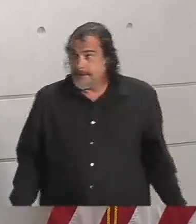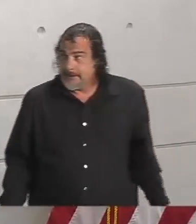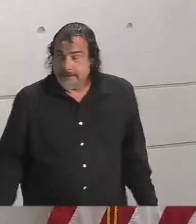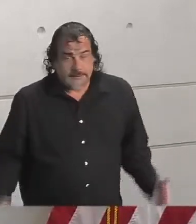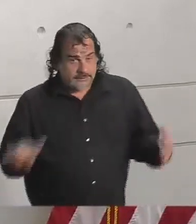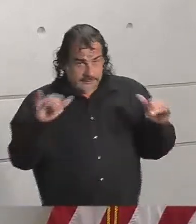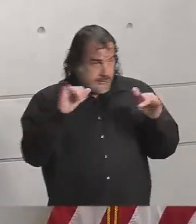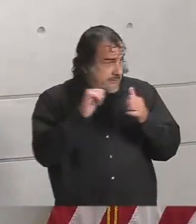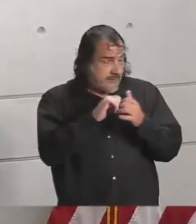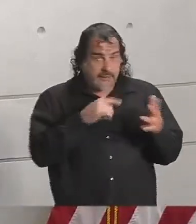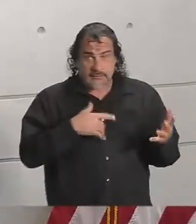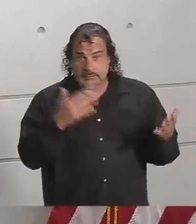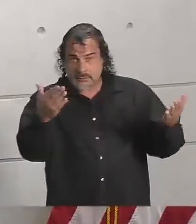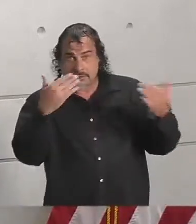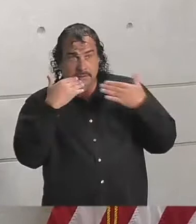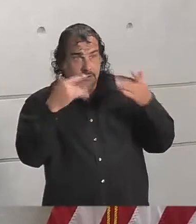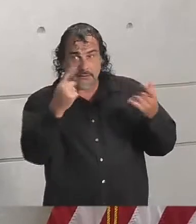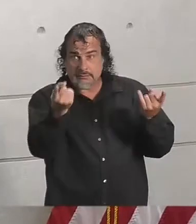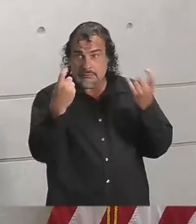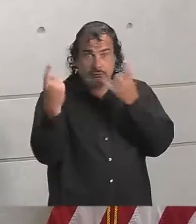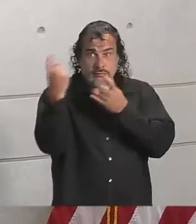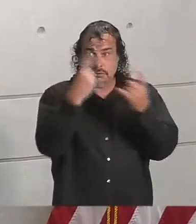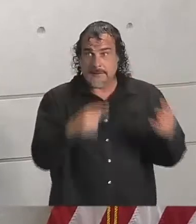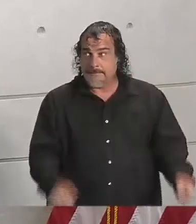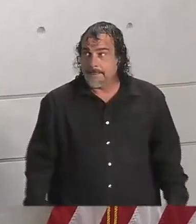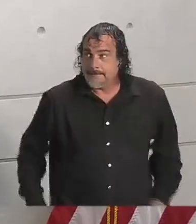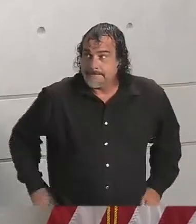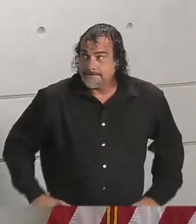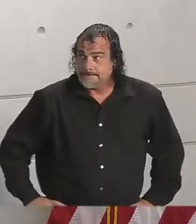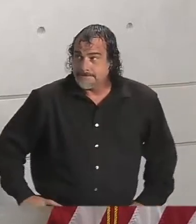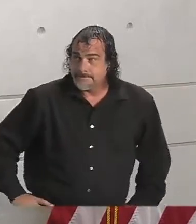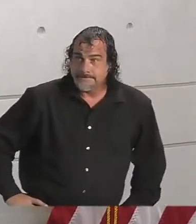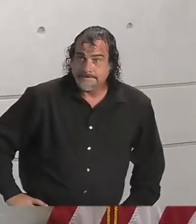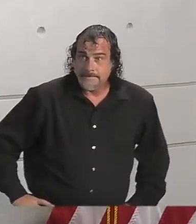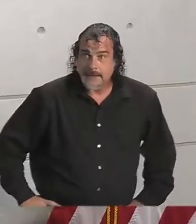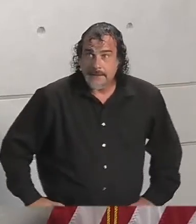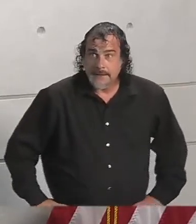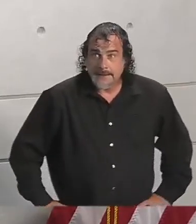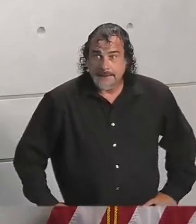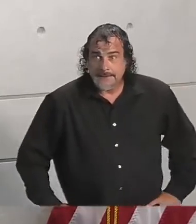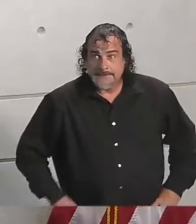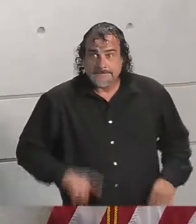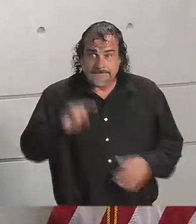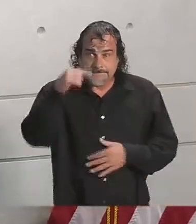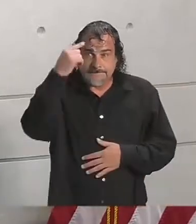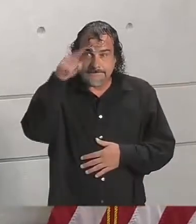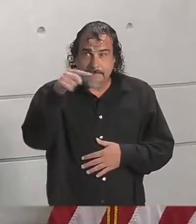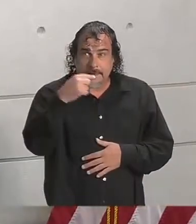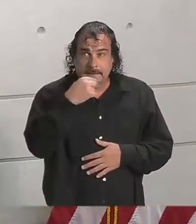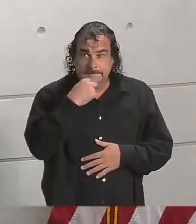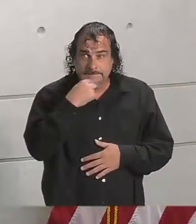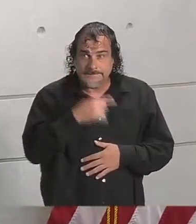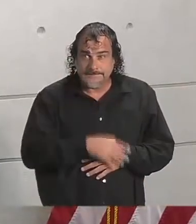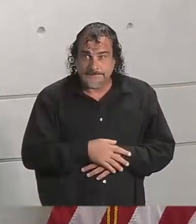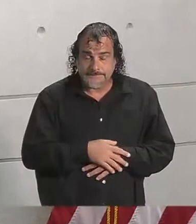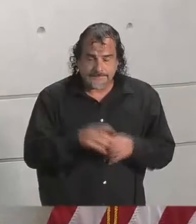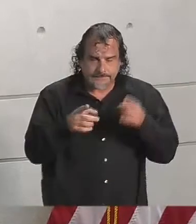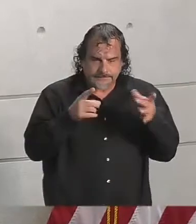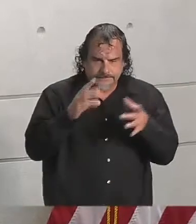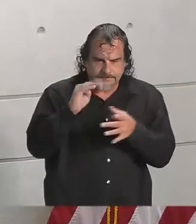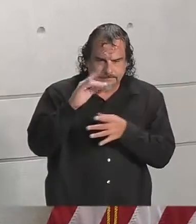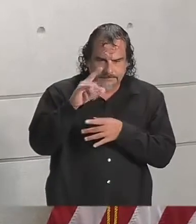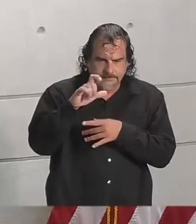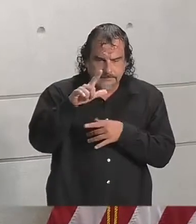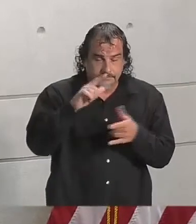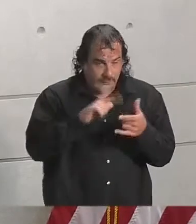With that, I'll, again, thank you all for being here and open it up to questions, and I'll start with Scott. Governor, said you want, Director Rochelle said, they